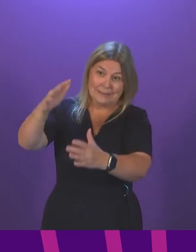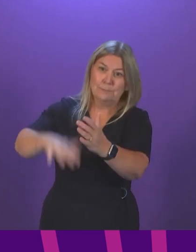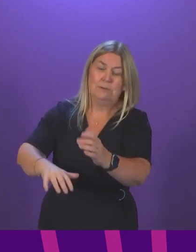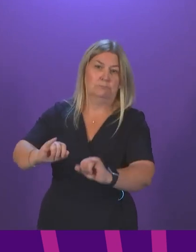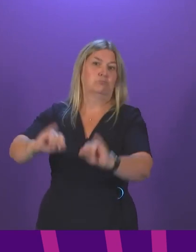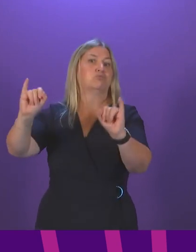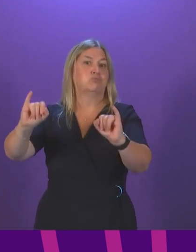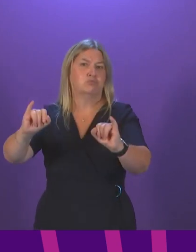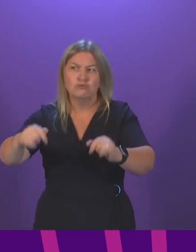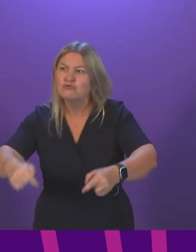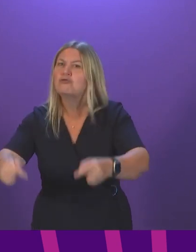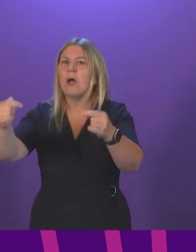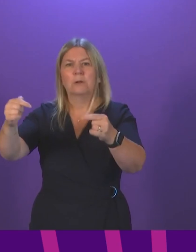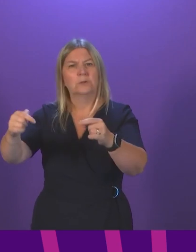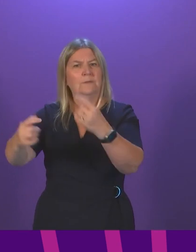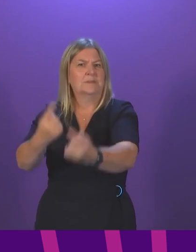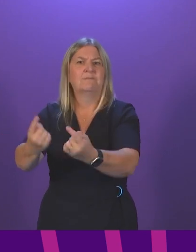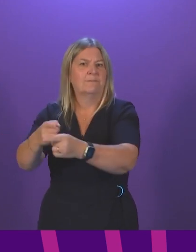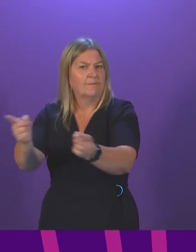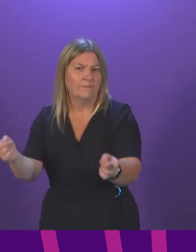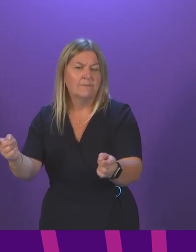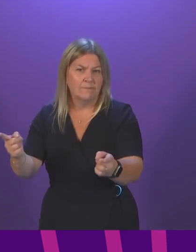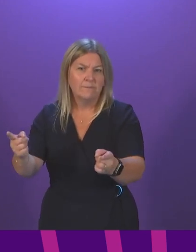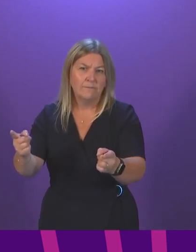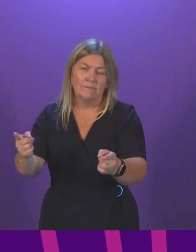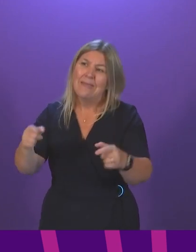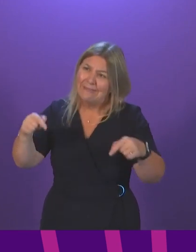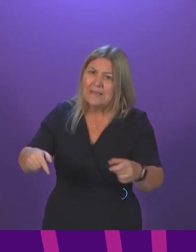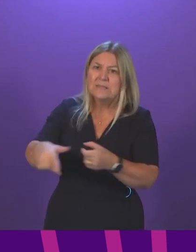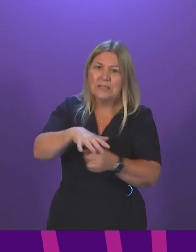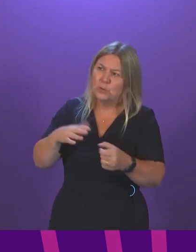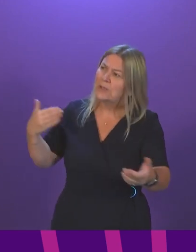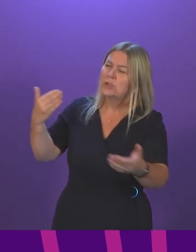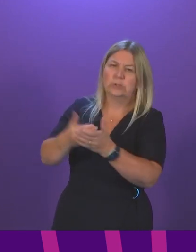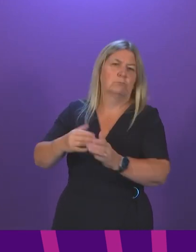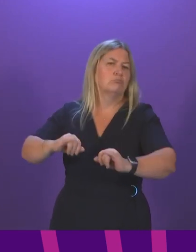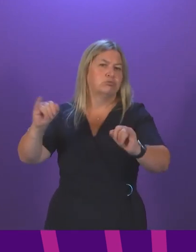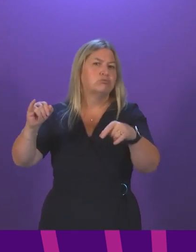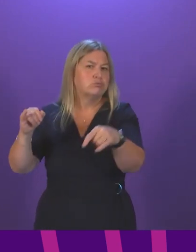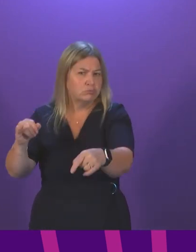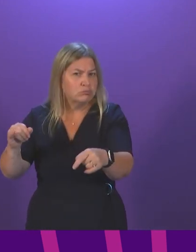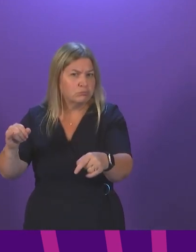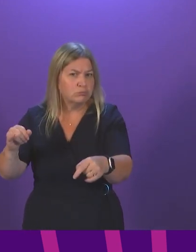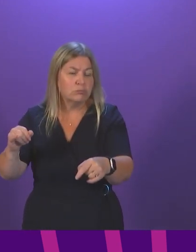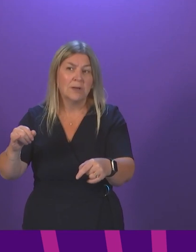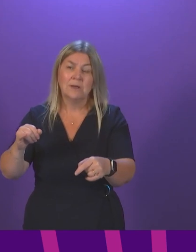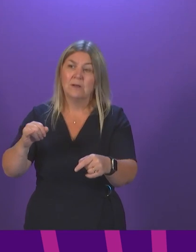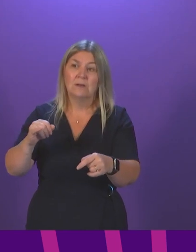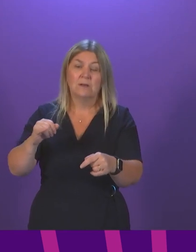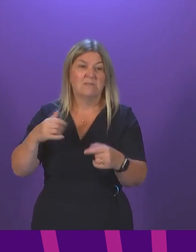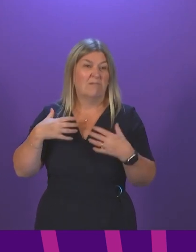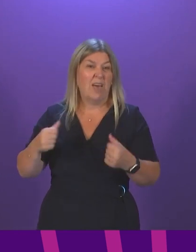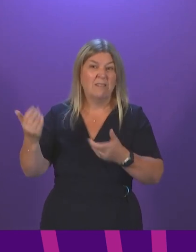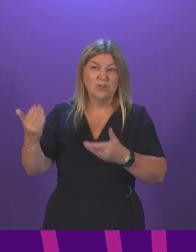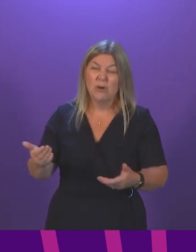challenging combination of circumstances that, or at least one of the most challenging combination of circumstances that our health service has faced